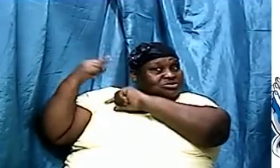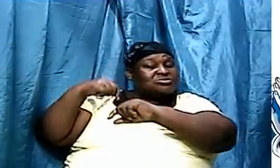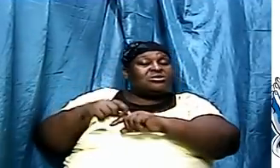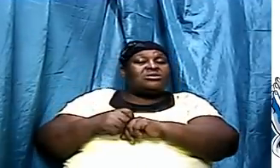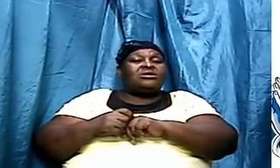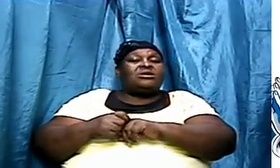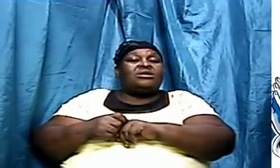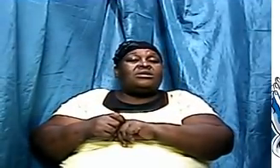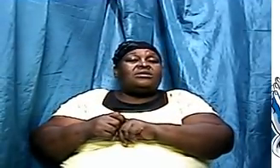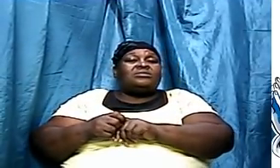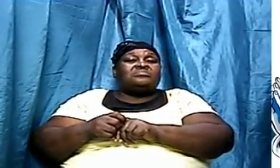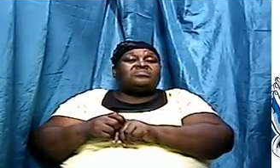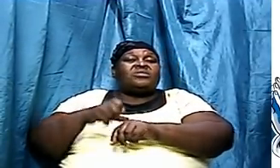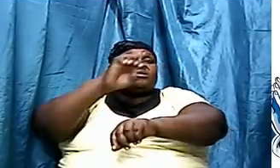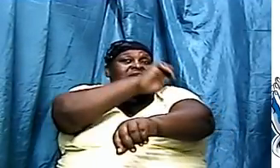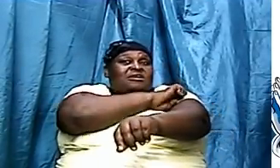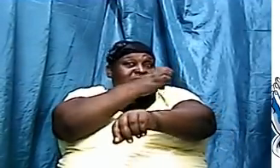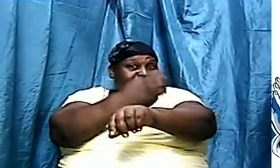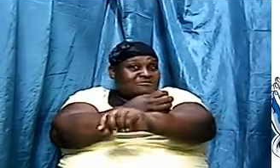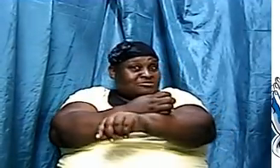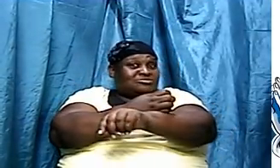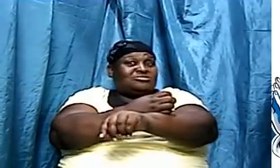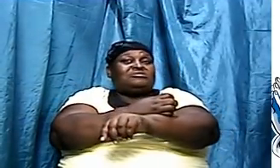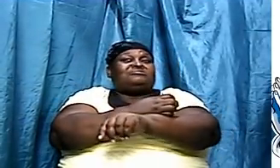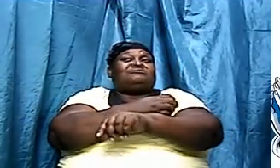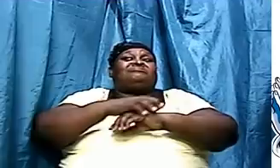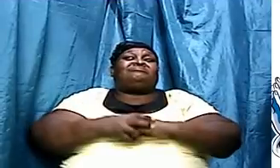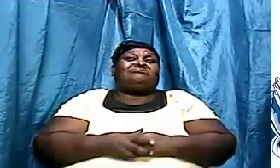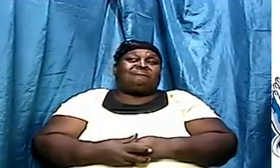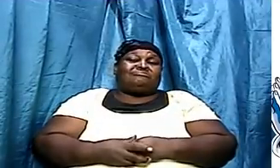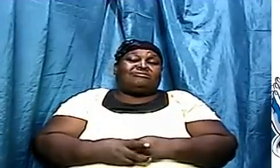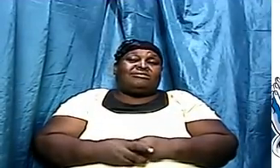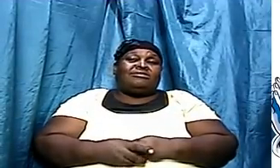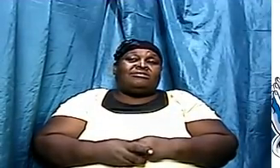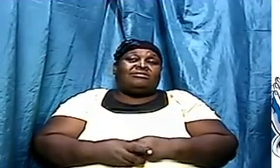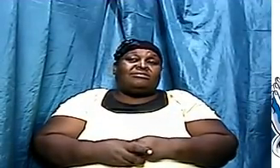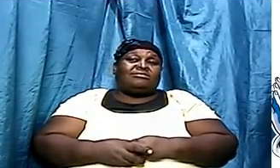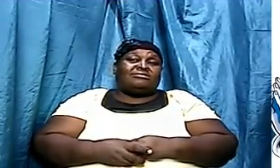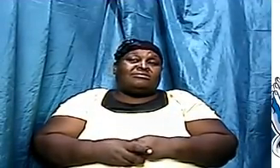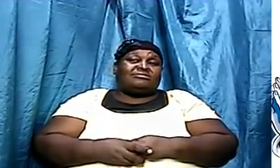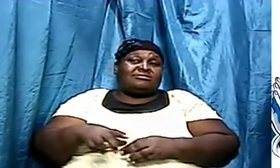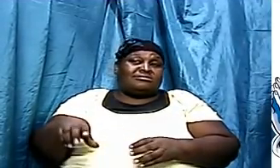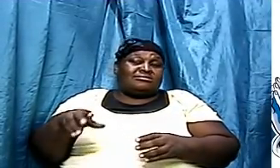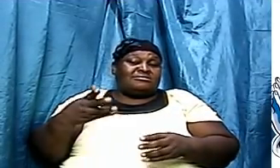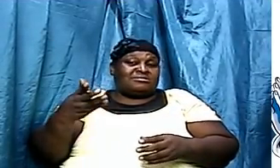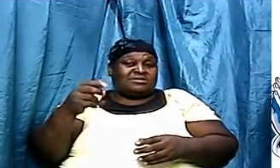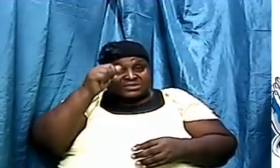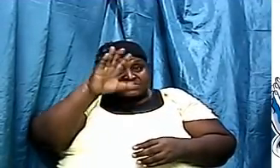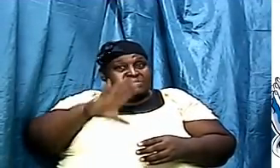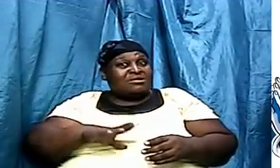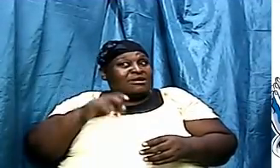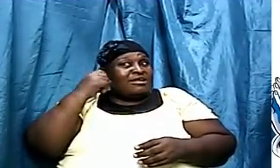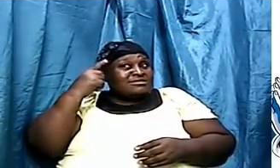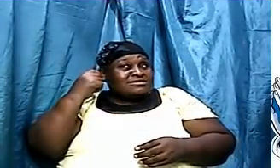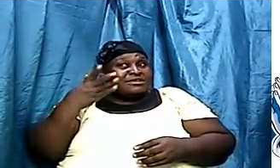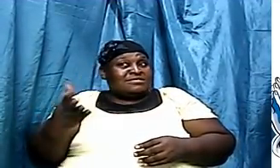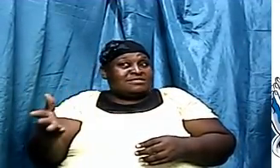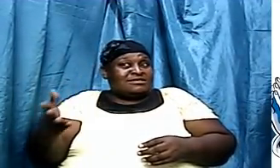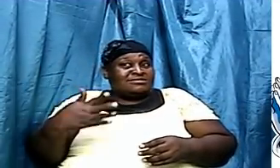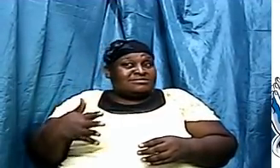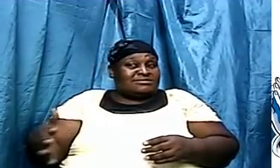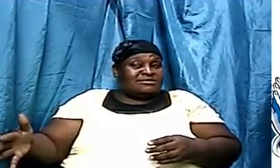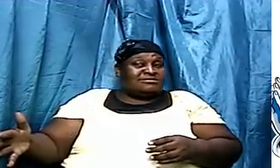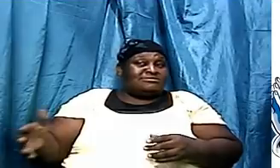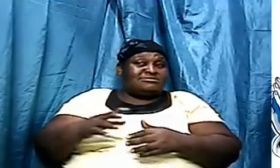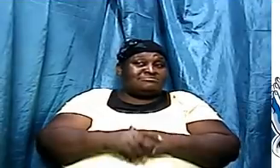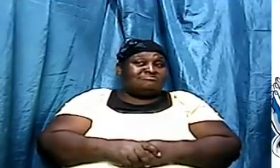up and lead and love bishop and love bishop grizzle and his men understood these things because at the end of day it's entropy going to